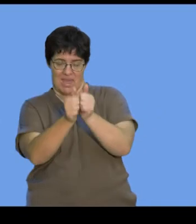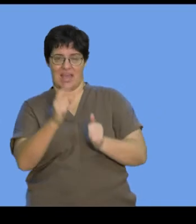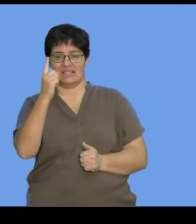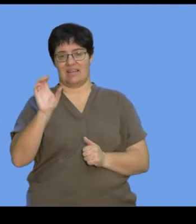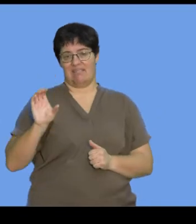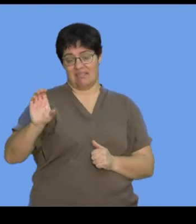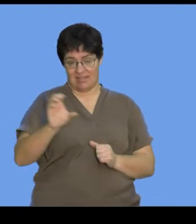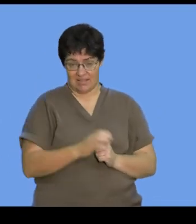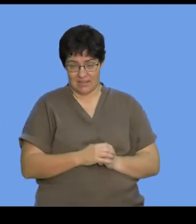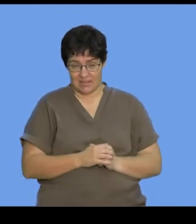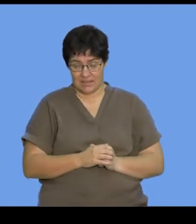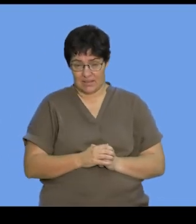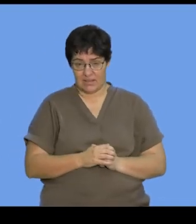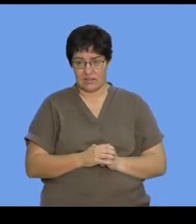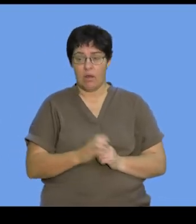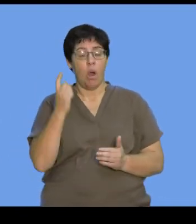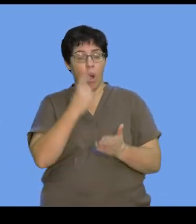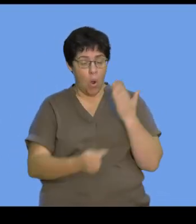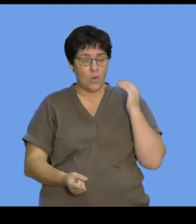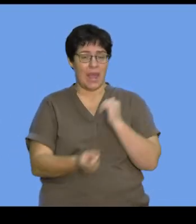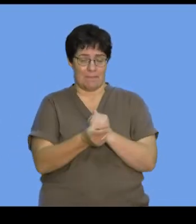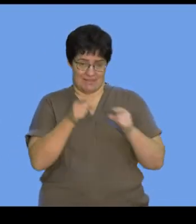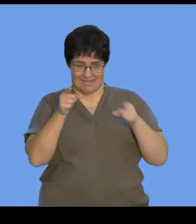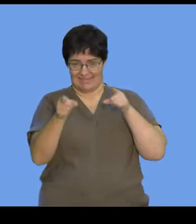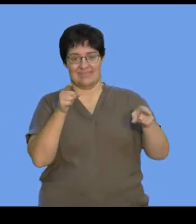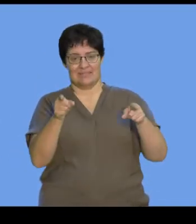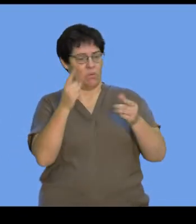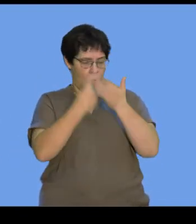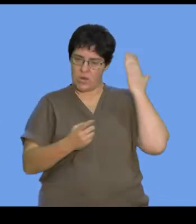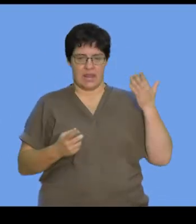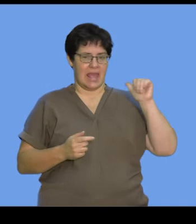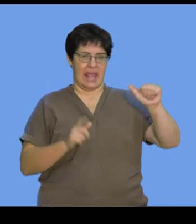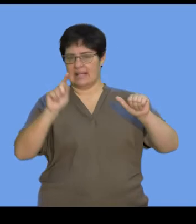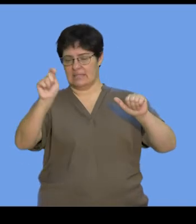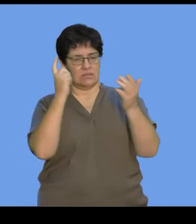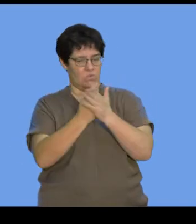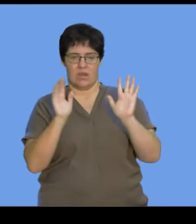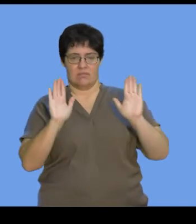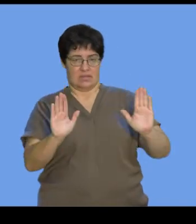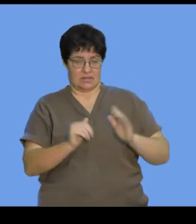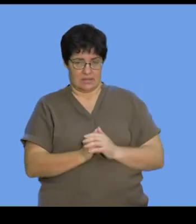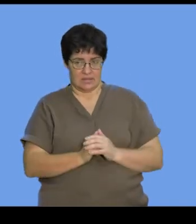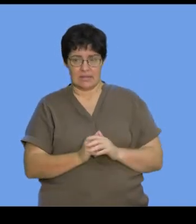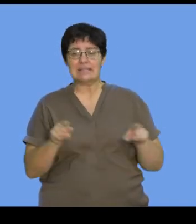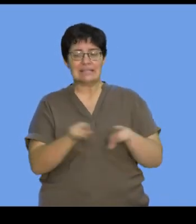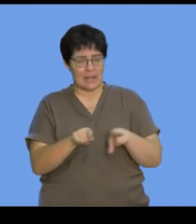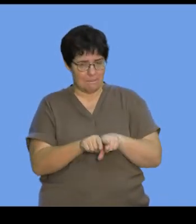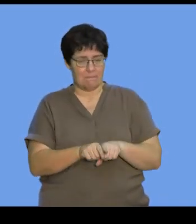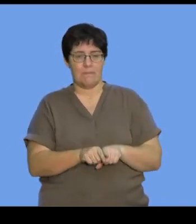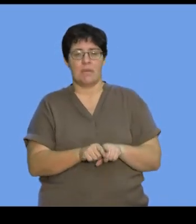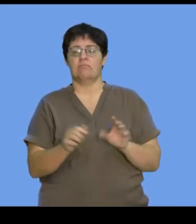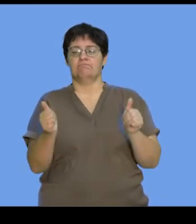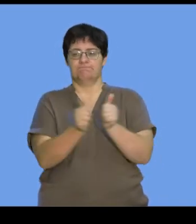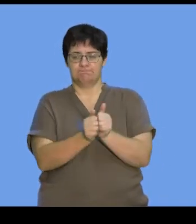unique and will only take place between adenine and thymine. And likewise, we see the group pair